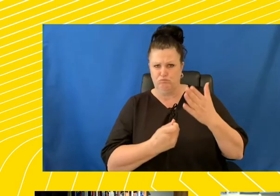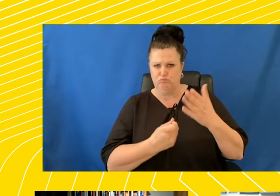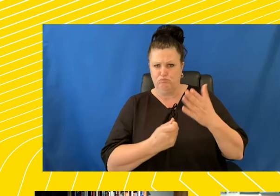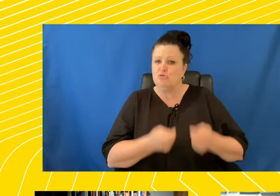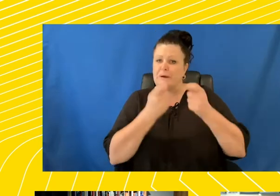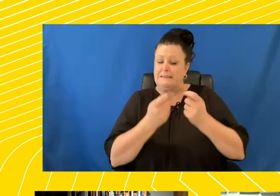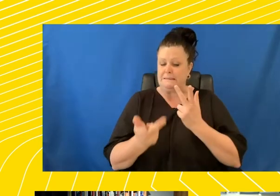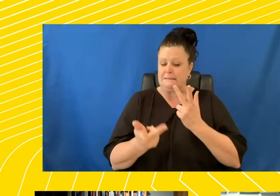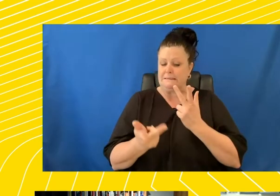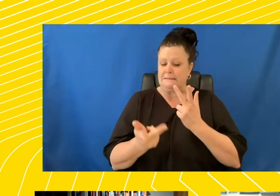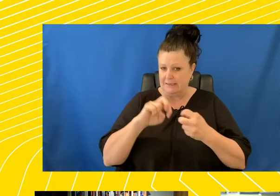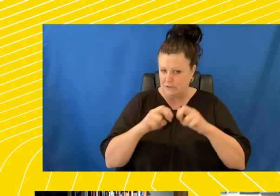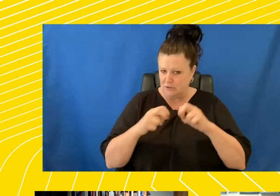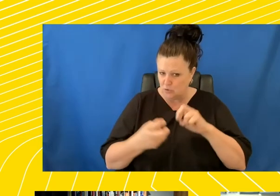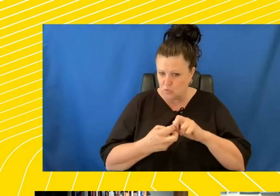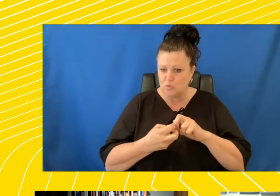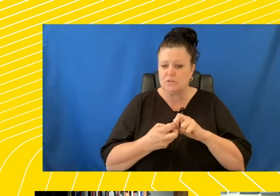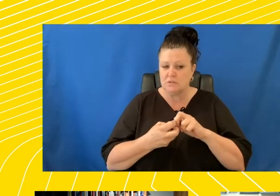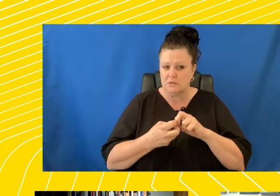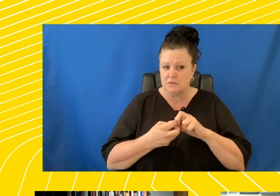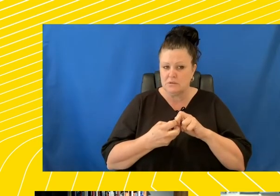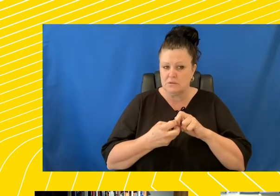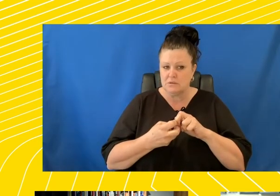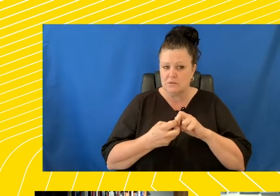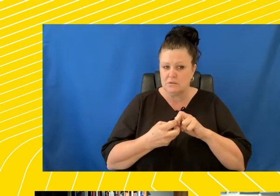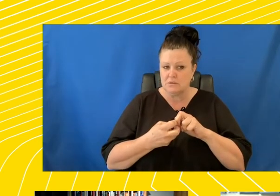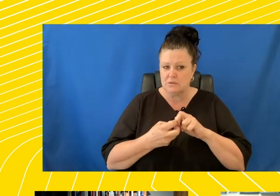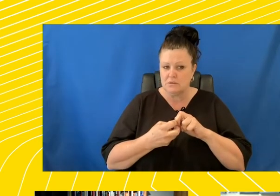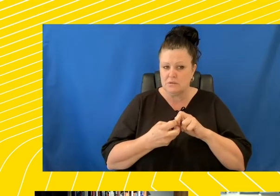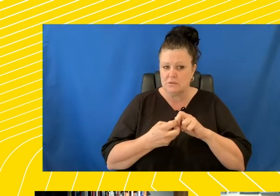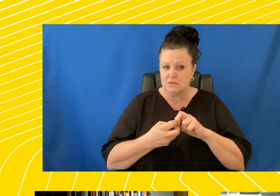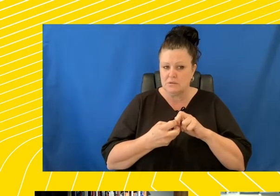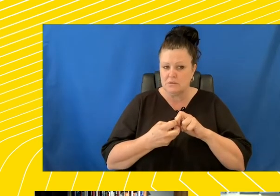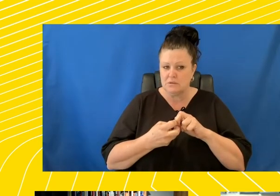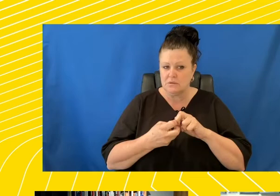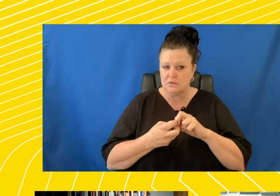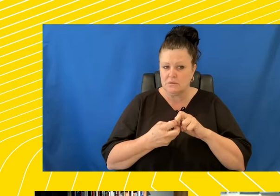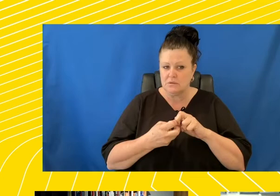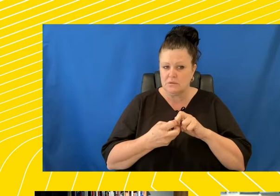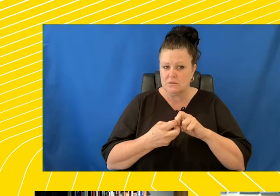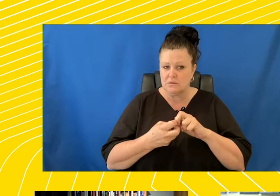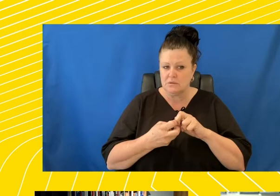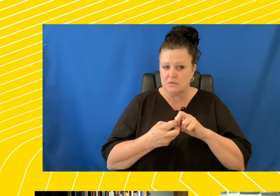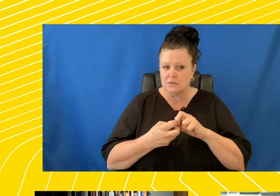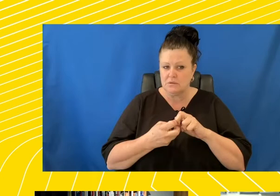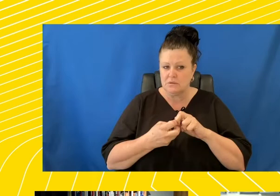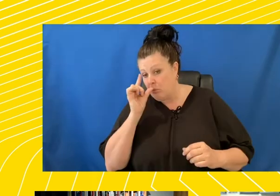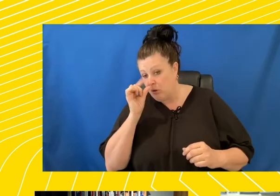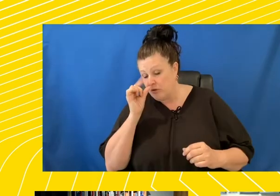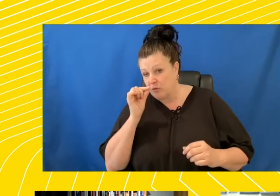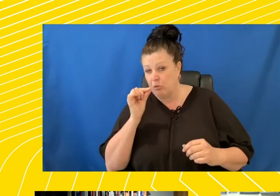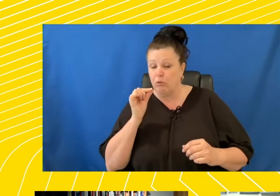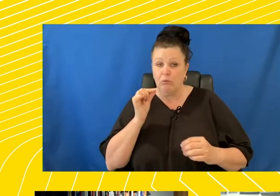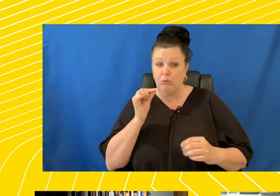those of state-sanctioned murder? I mean, the possibility of a free choice, for